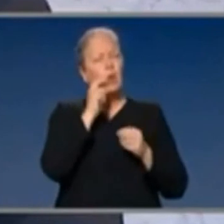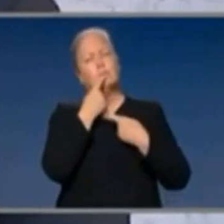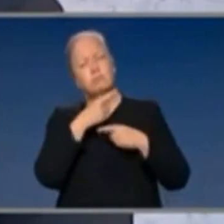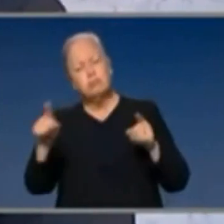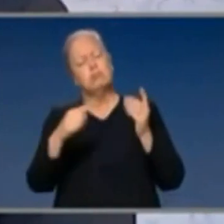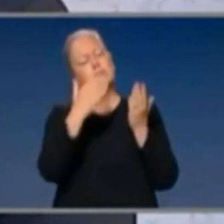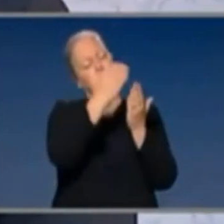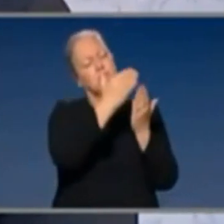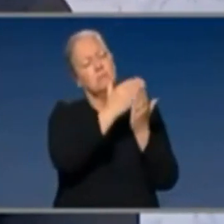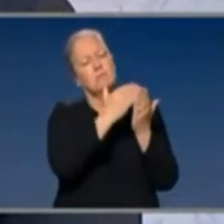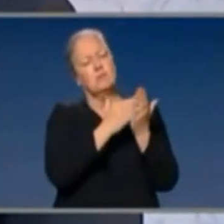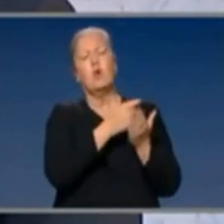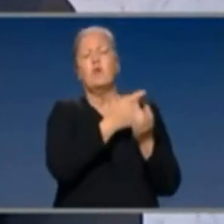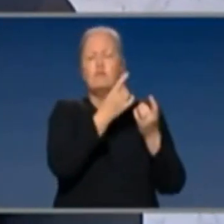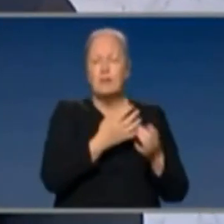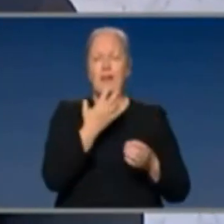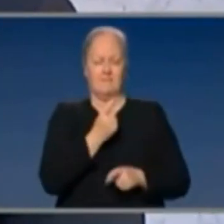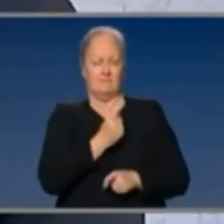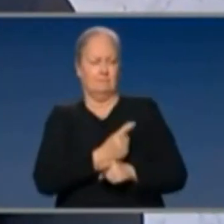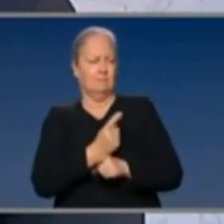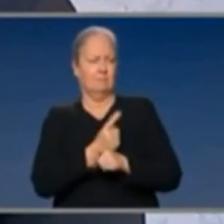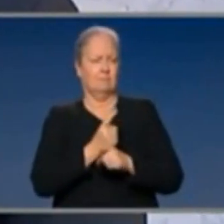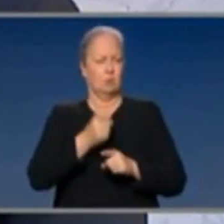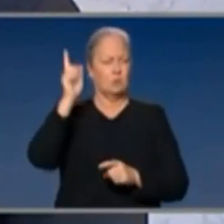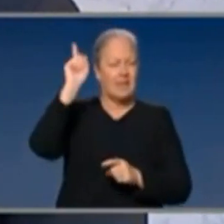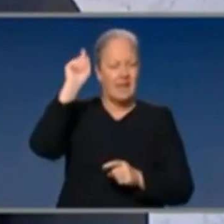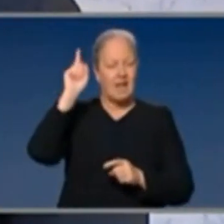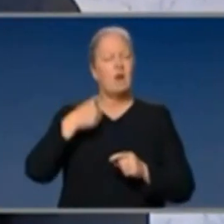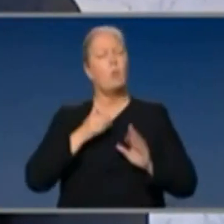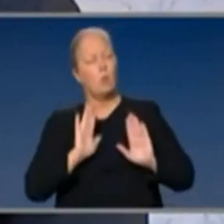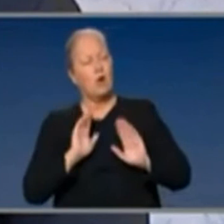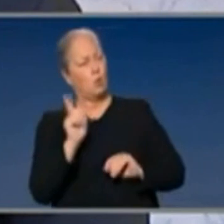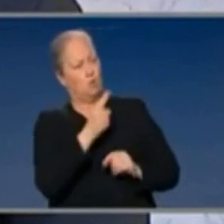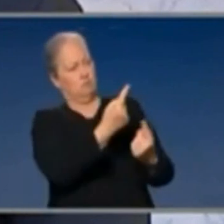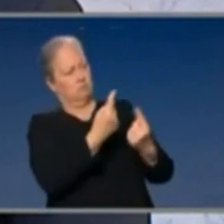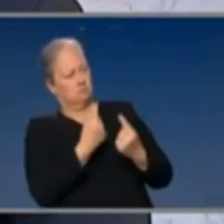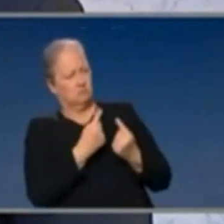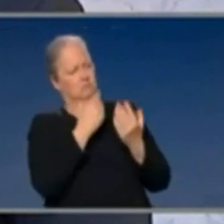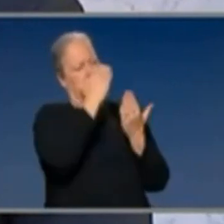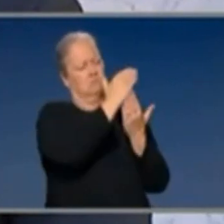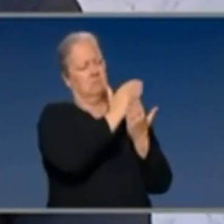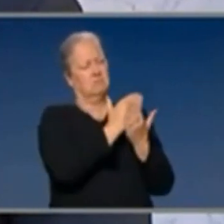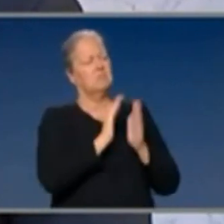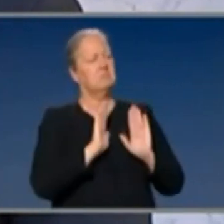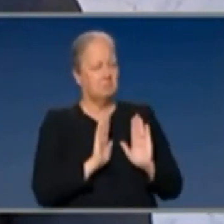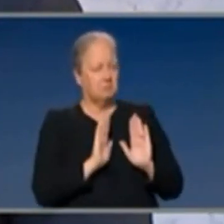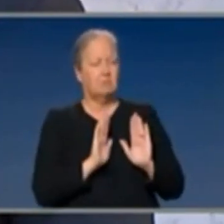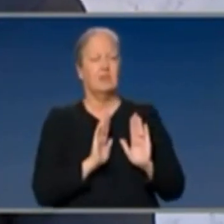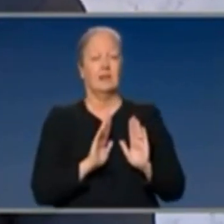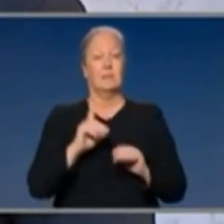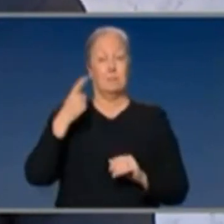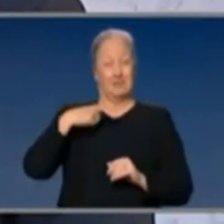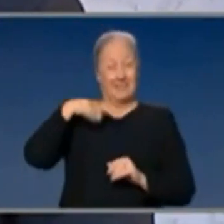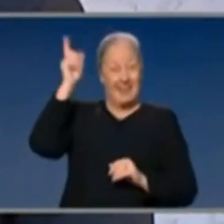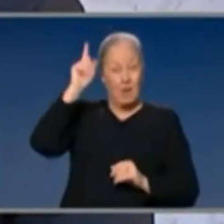understand they've made some comments around this issue today. I'll await their recommendations. But the Australian Government, particularly in the